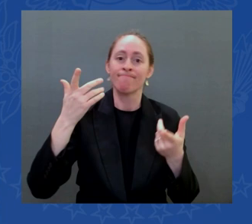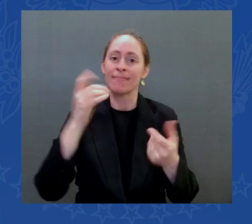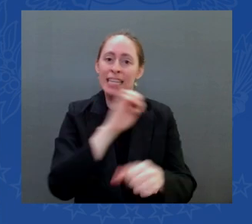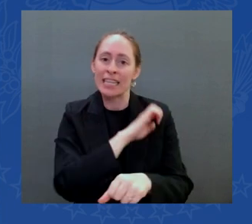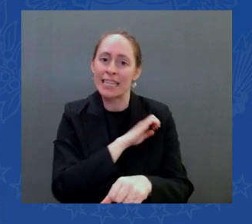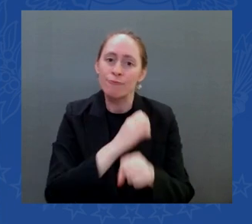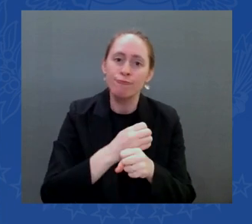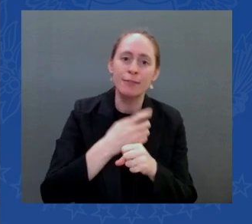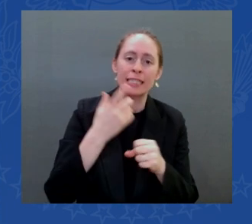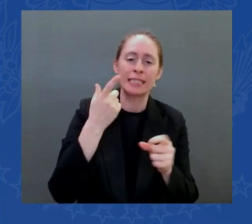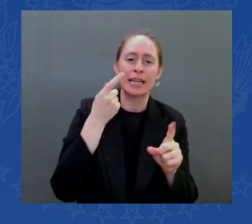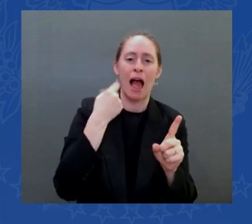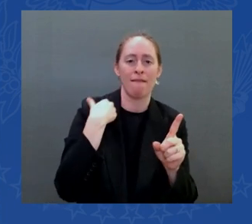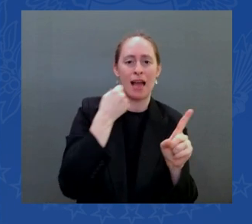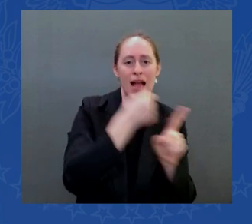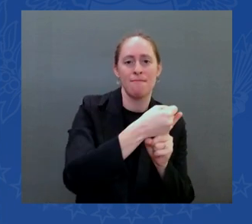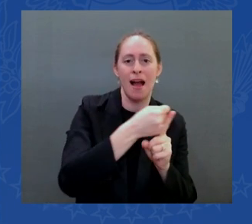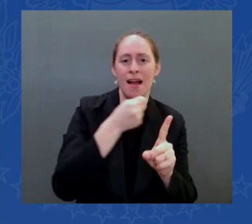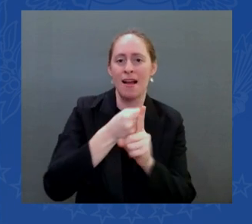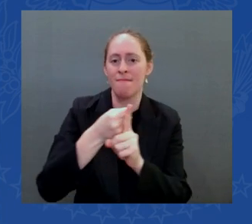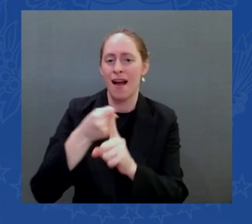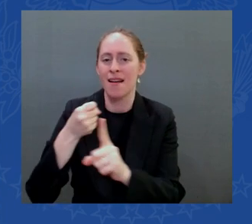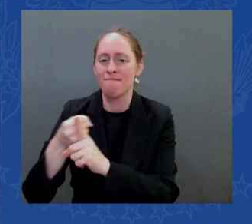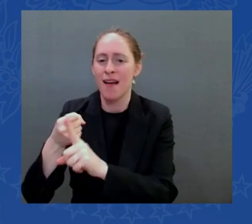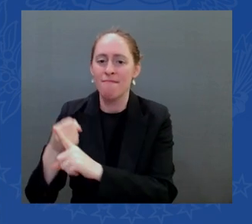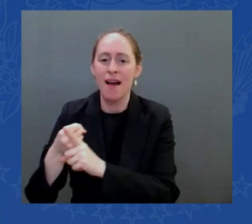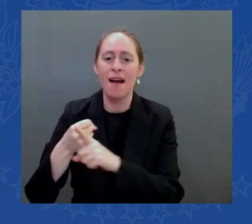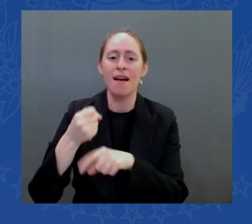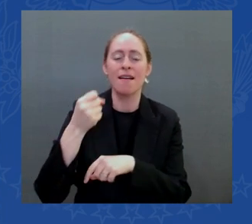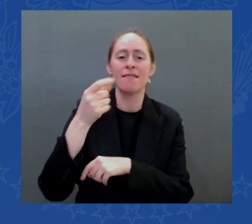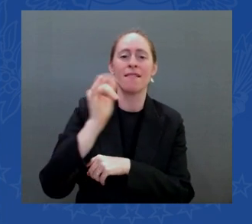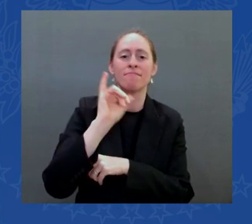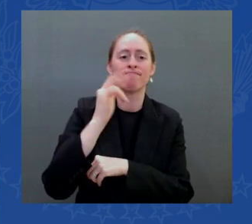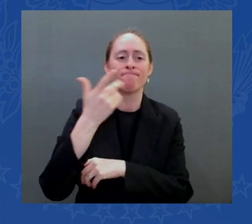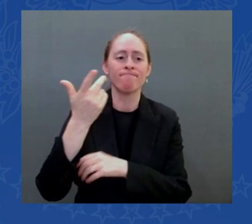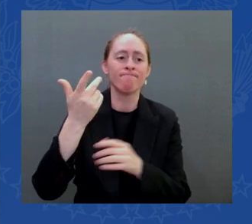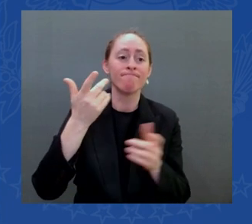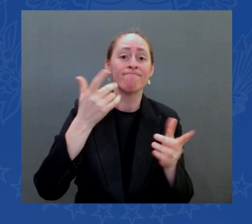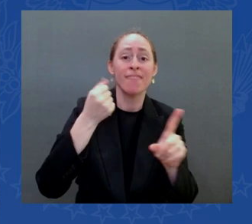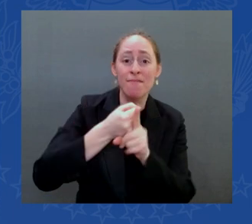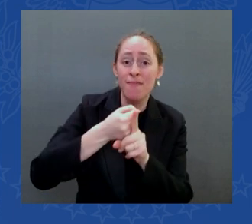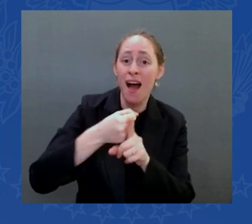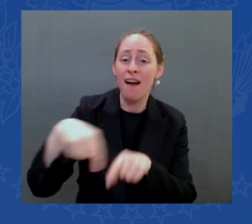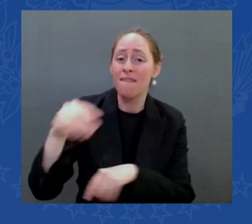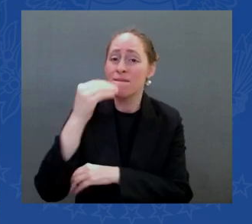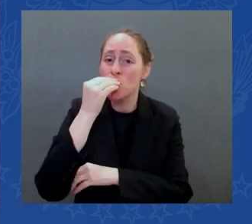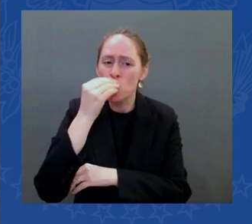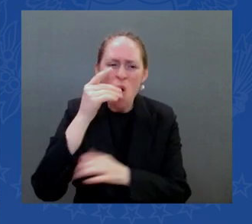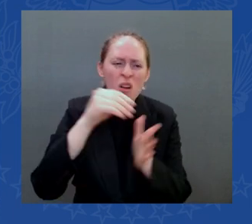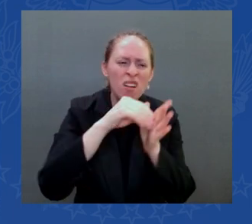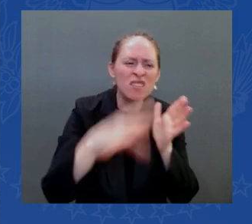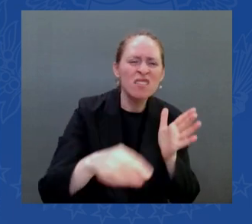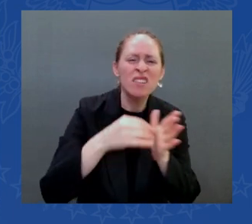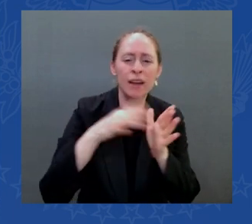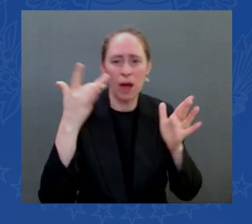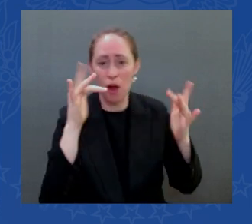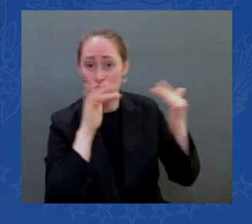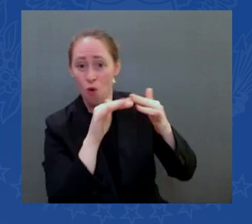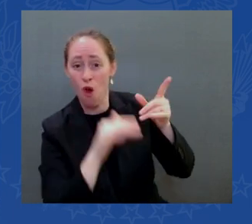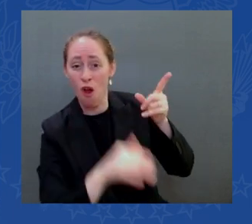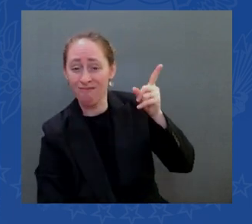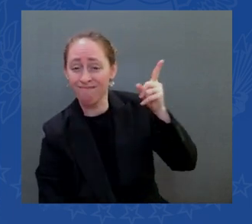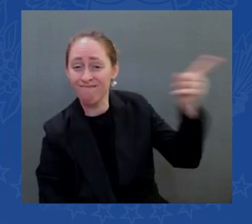when i was running for office you heard it a thousand times from me that we're going to build an economy around you